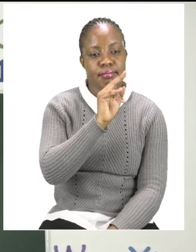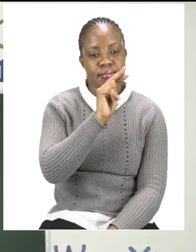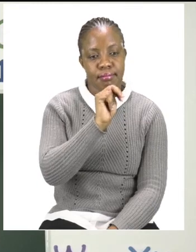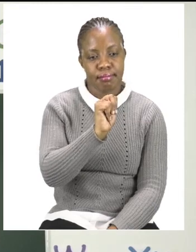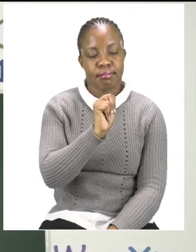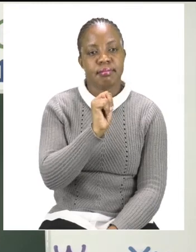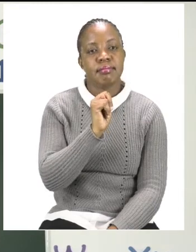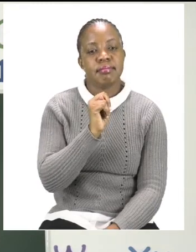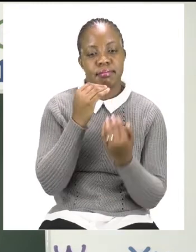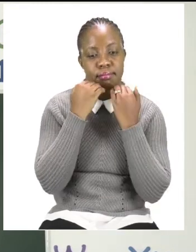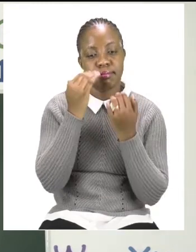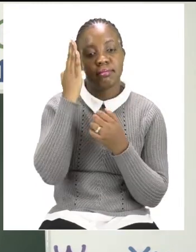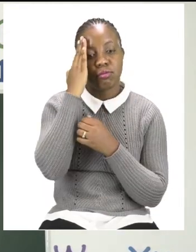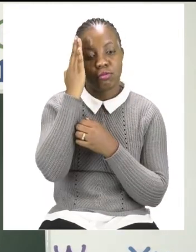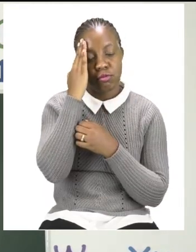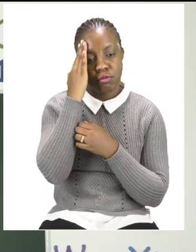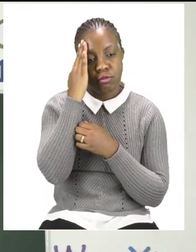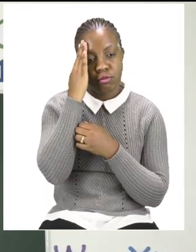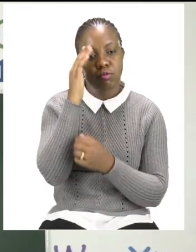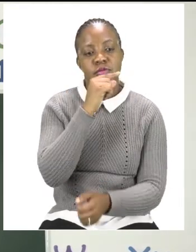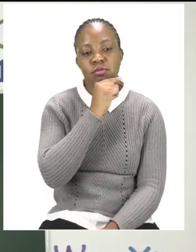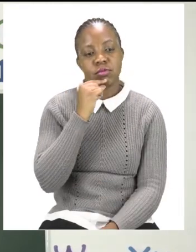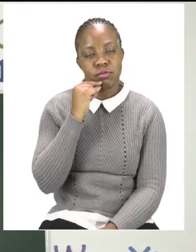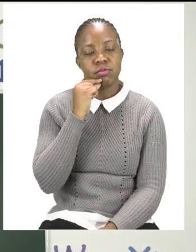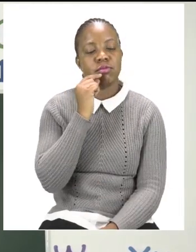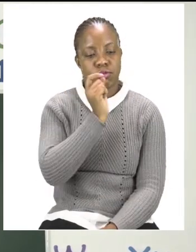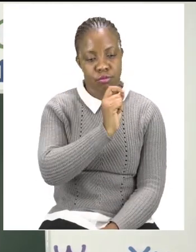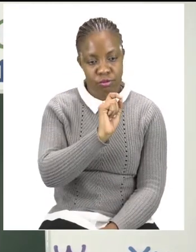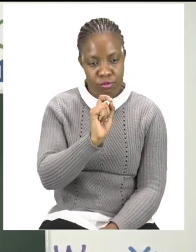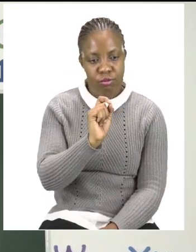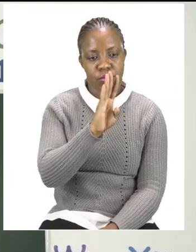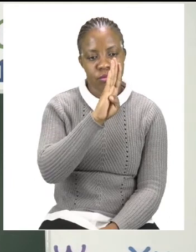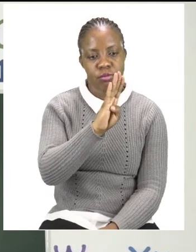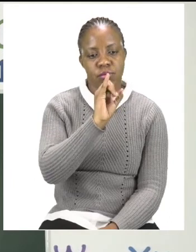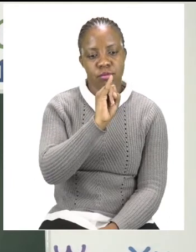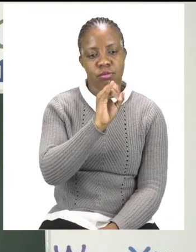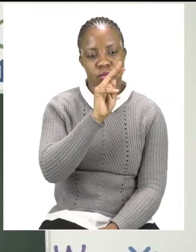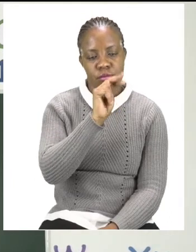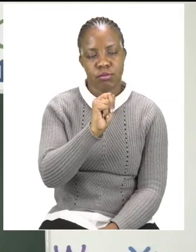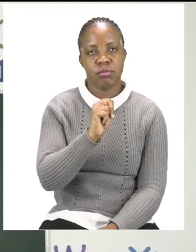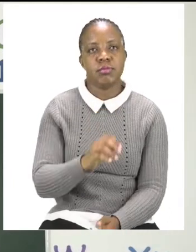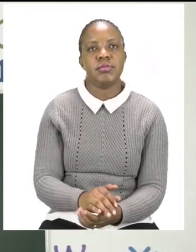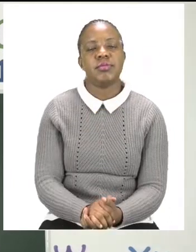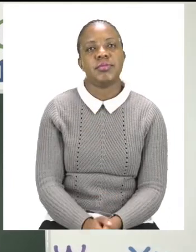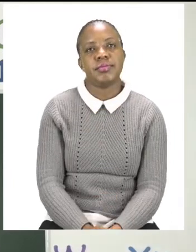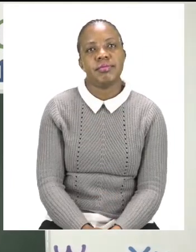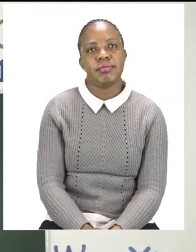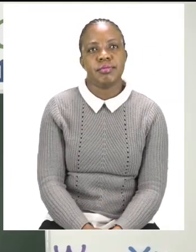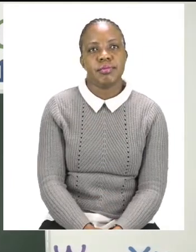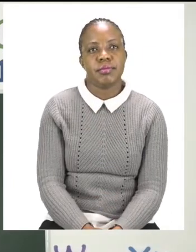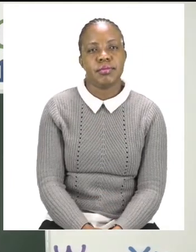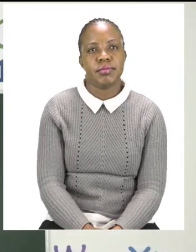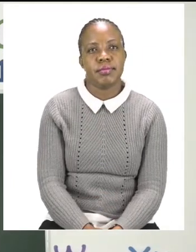You go down, up and round for B. And then, we will use our